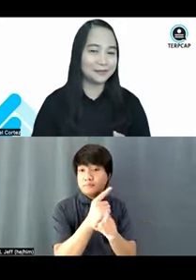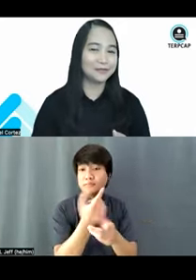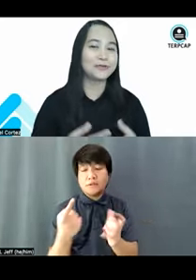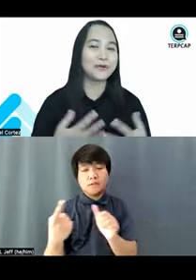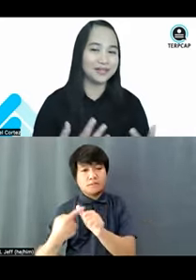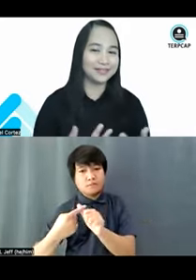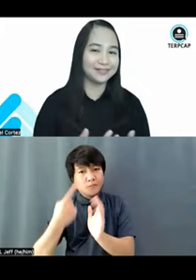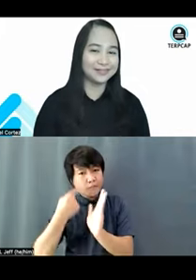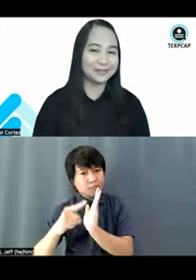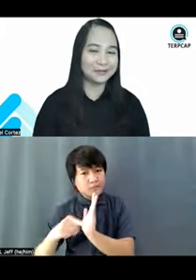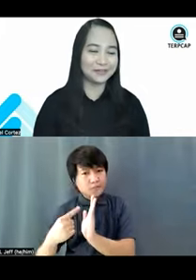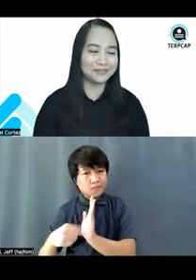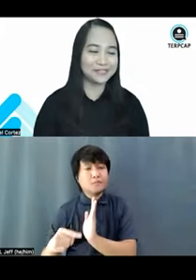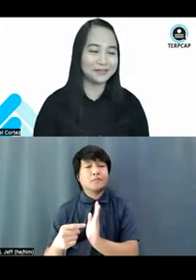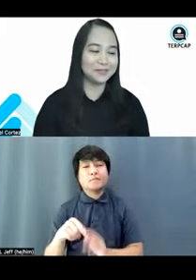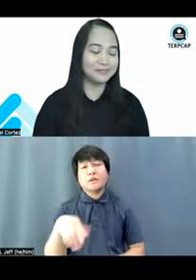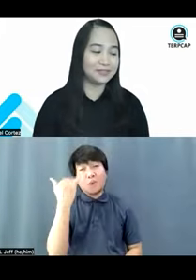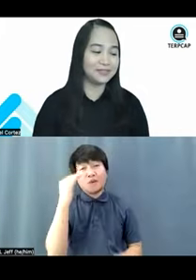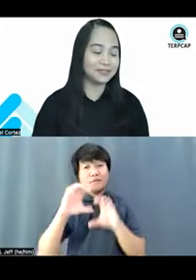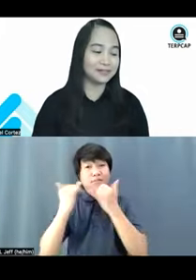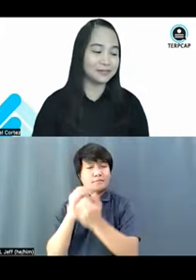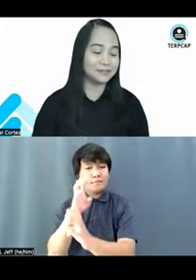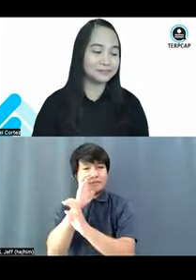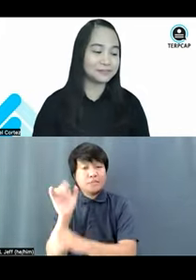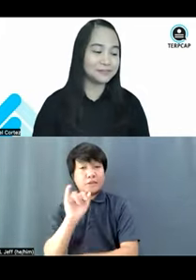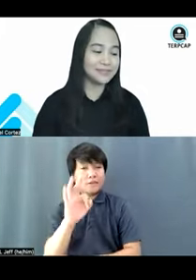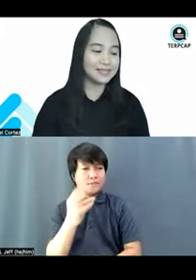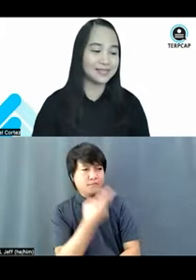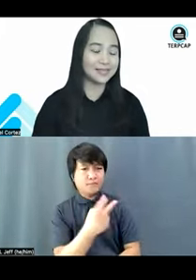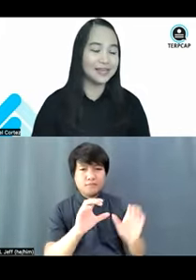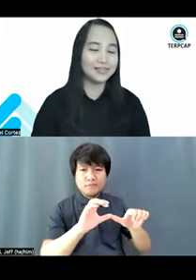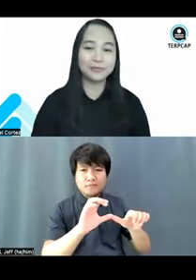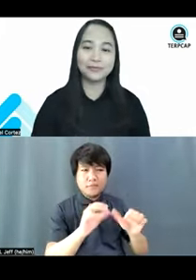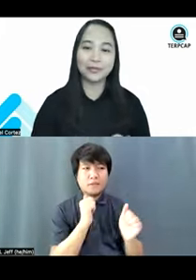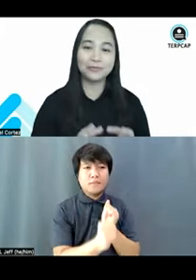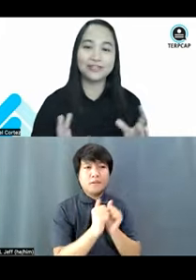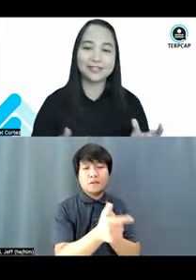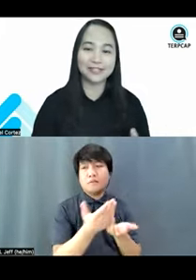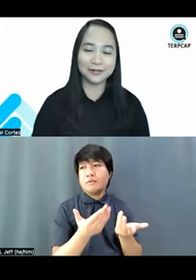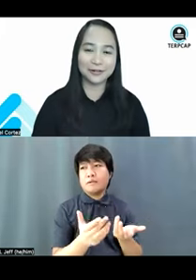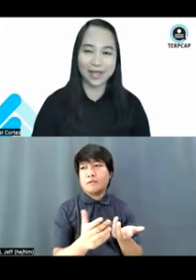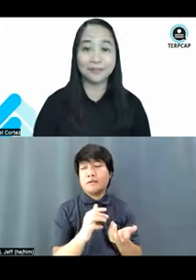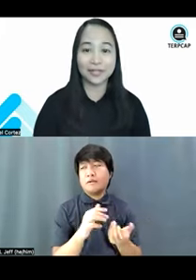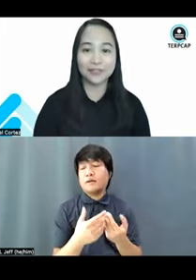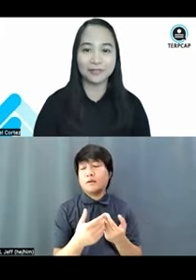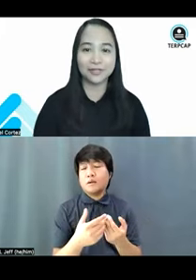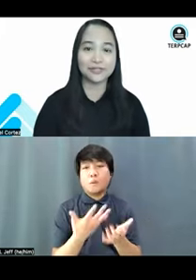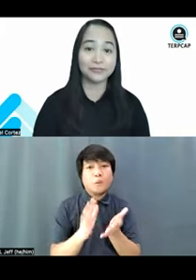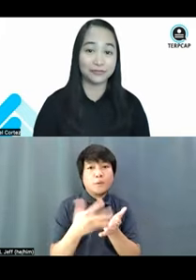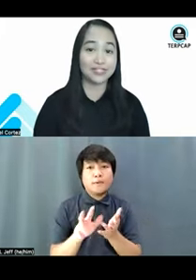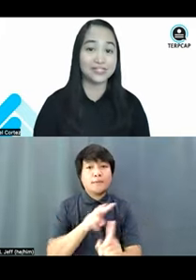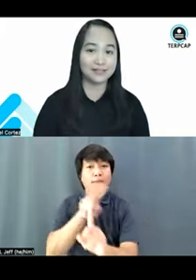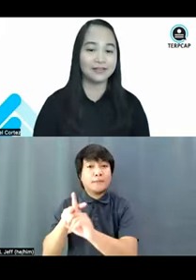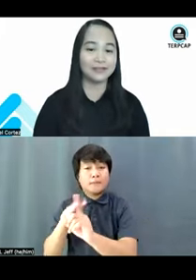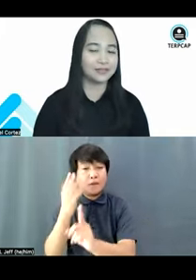withdrawal, or there is an immediate, I'd say, they would, they wouldn't consider your application because